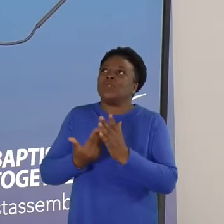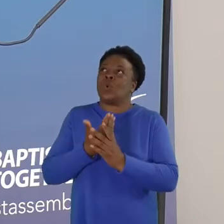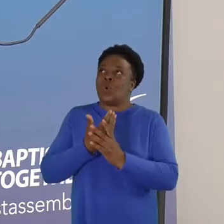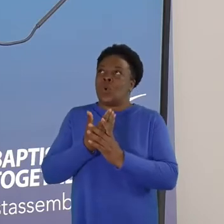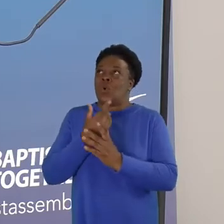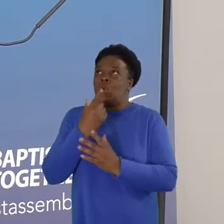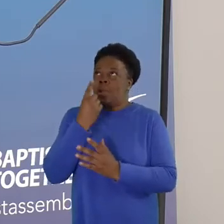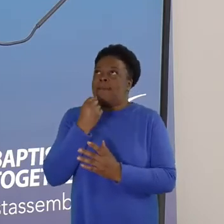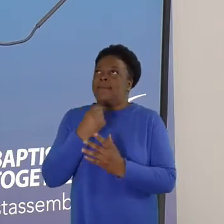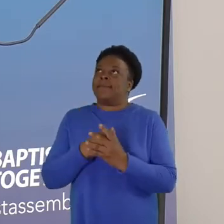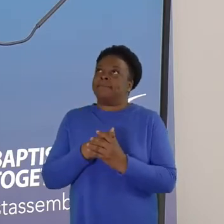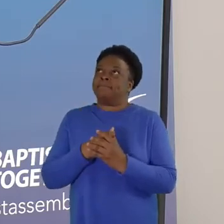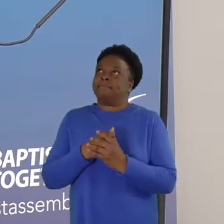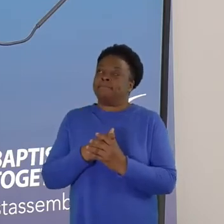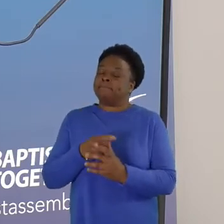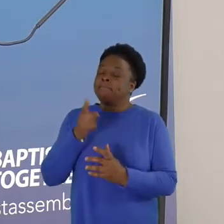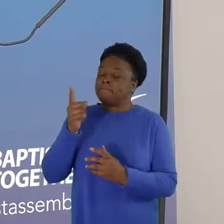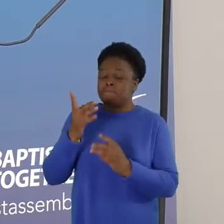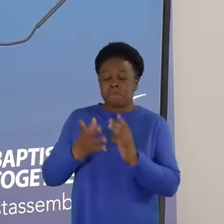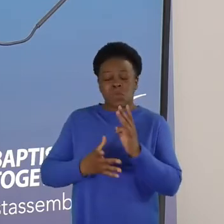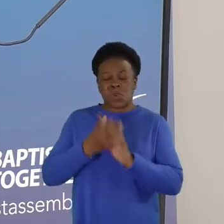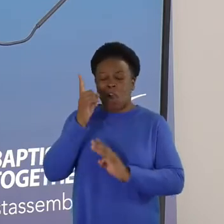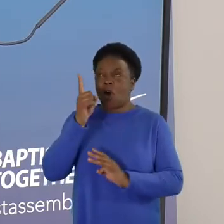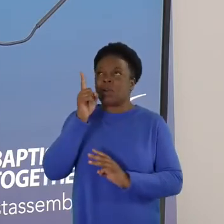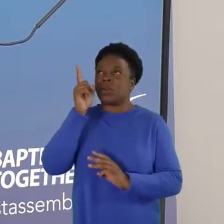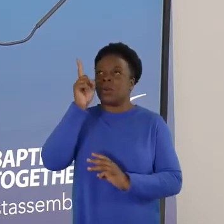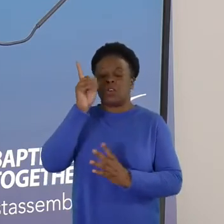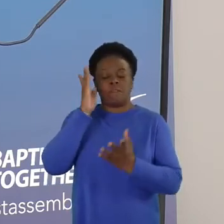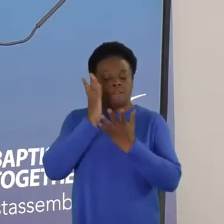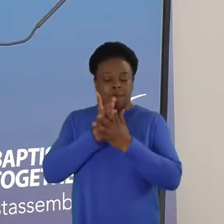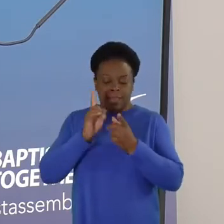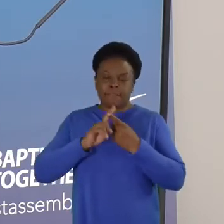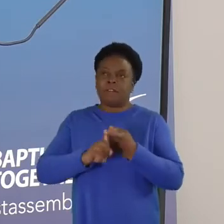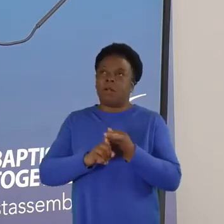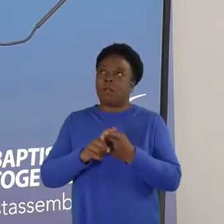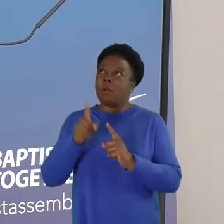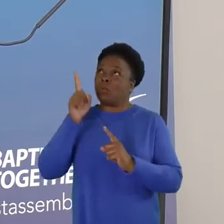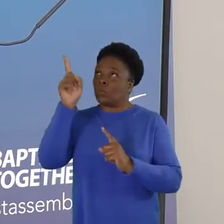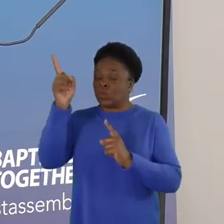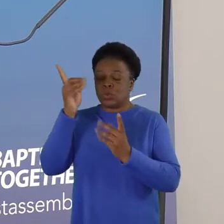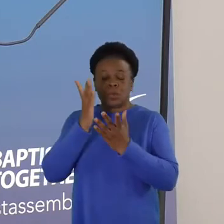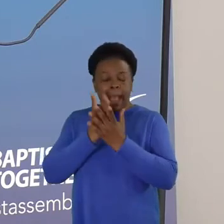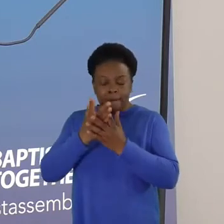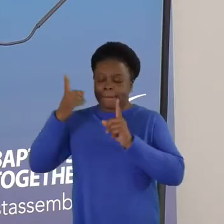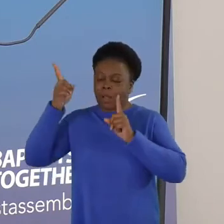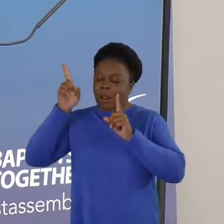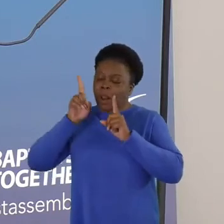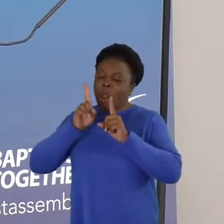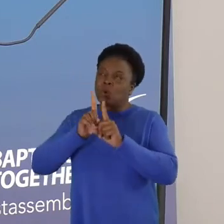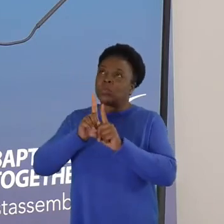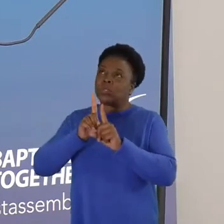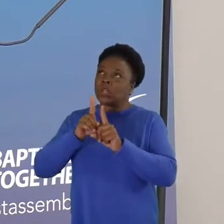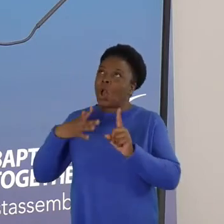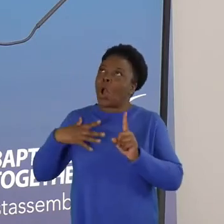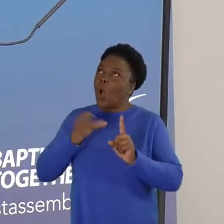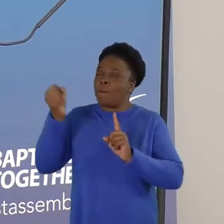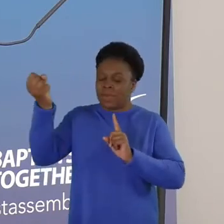A God who is faithful, close and who gives us hope.